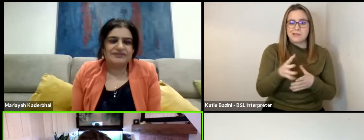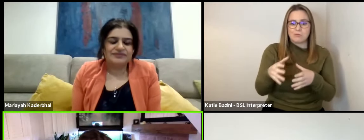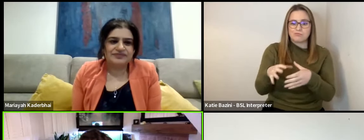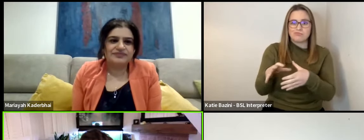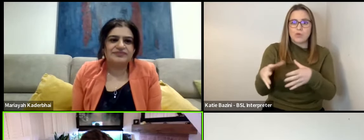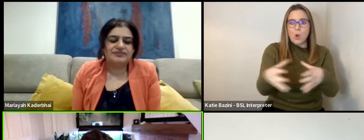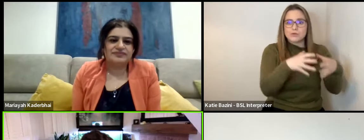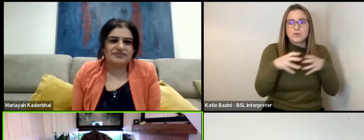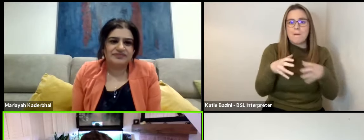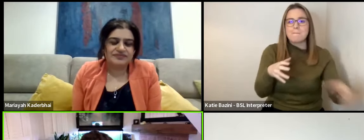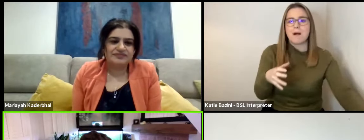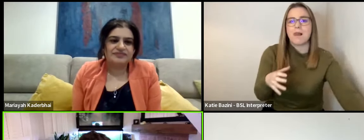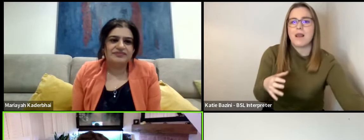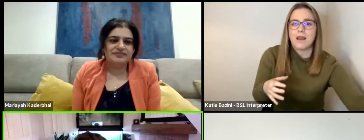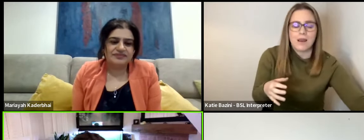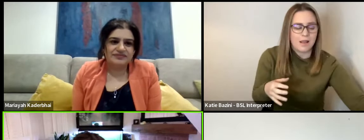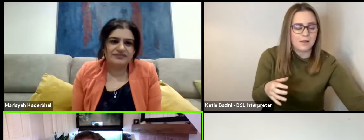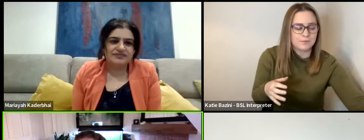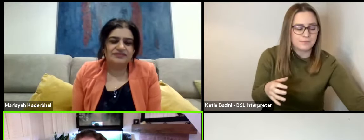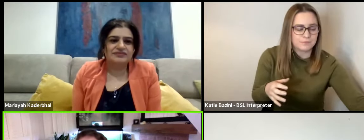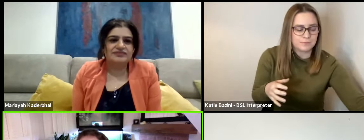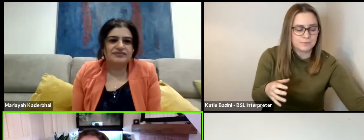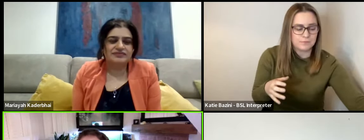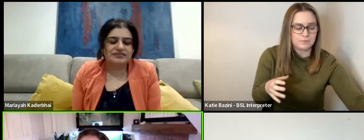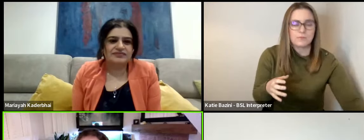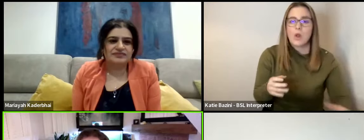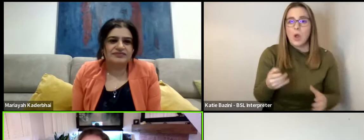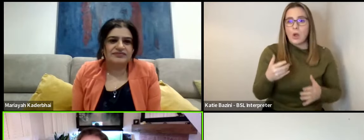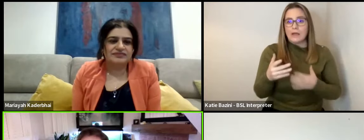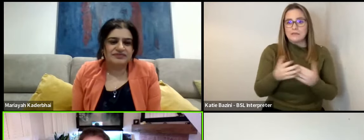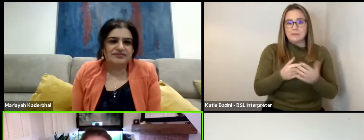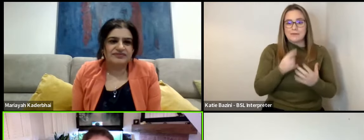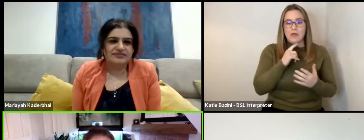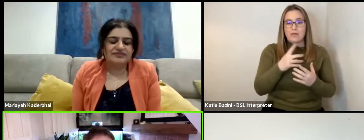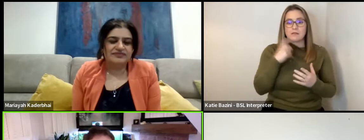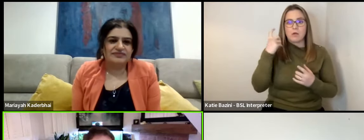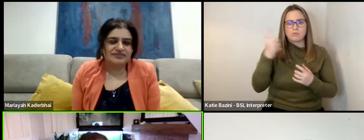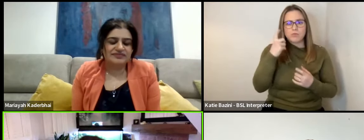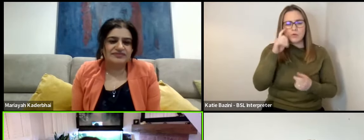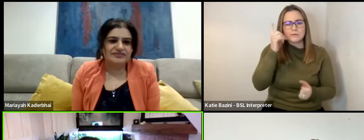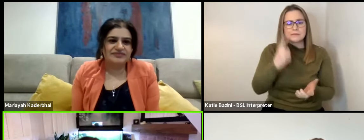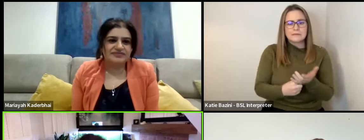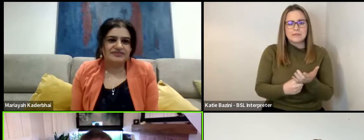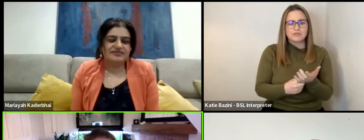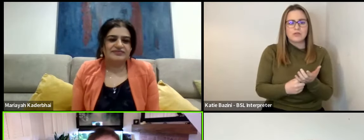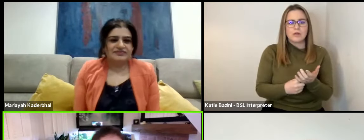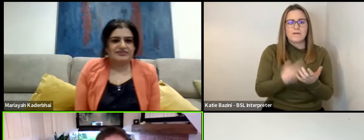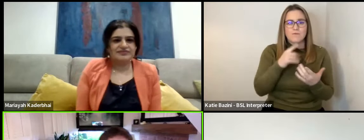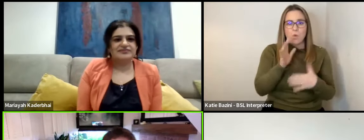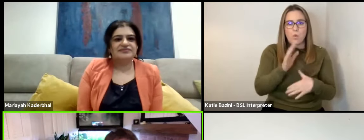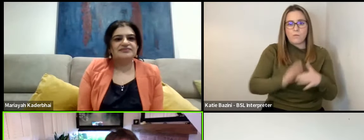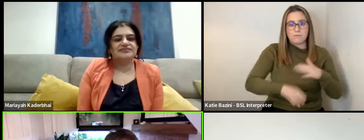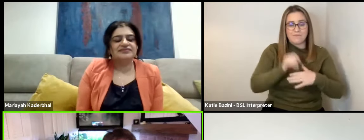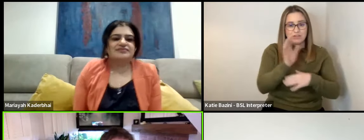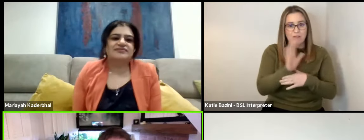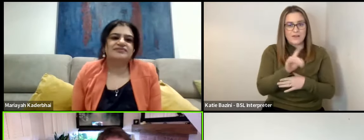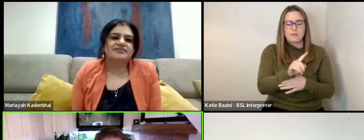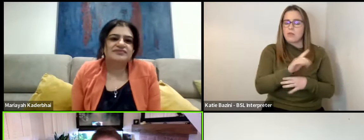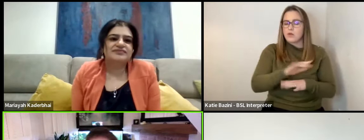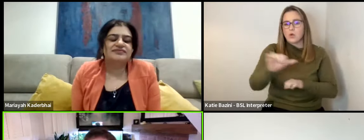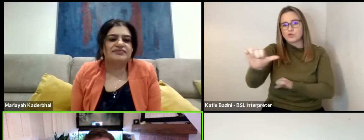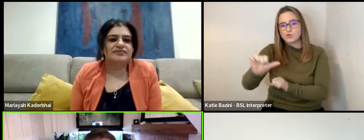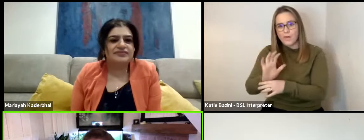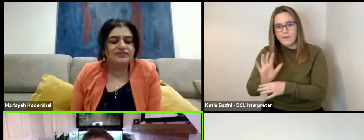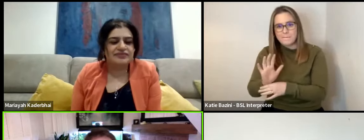eyes as well. Because you don't only, you know, we made a conscious decision with the feature rather than with the